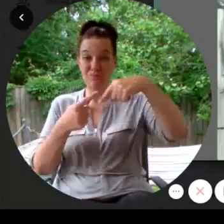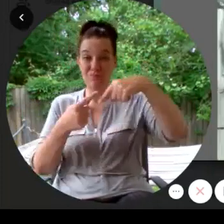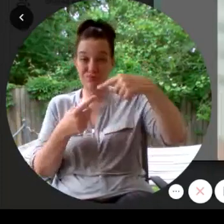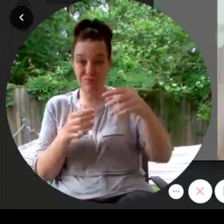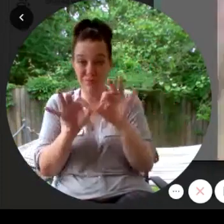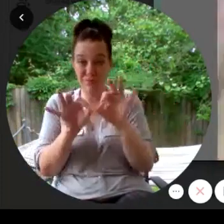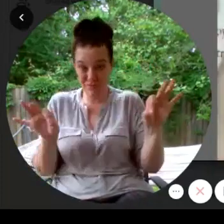Okay. See you the middle. You